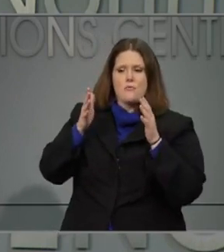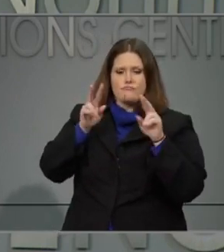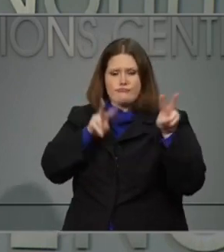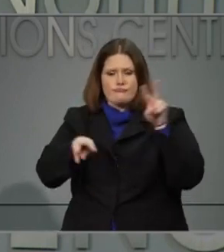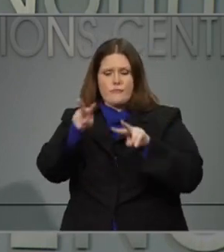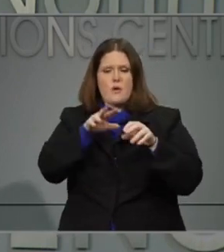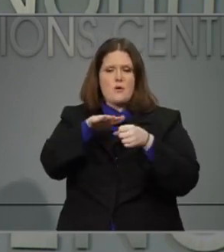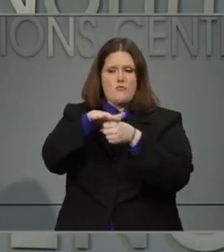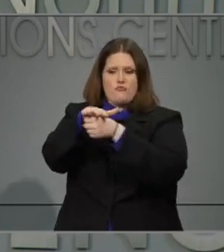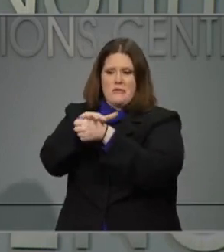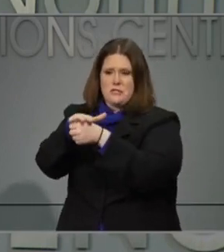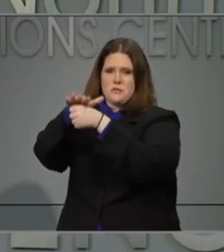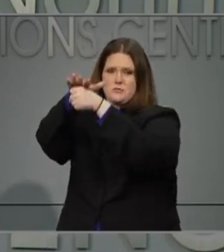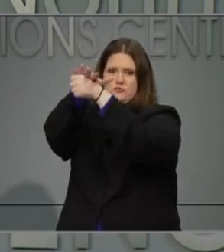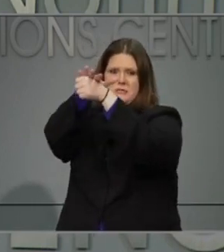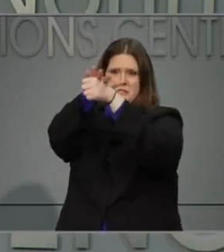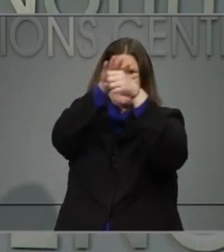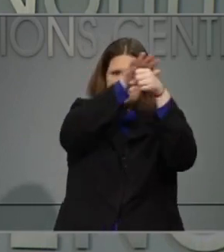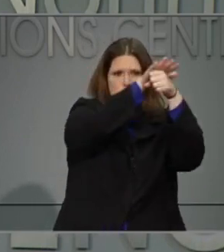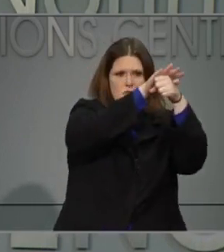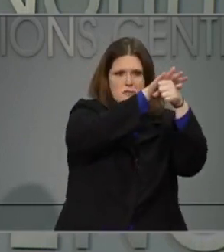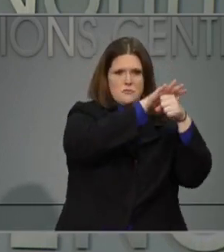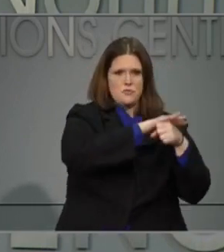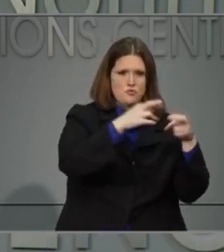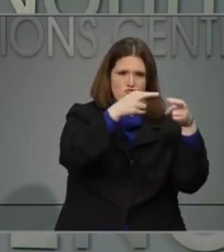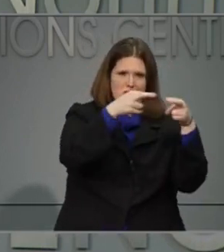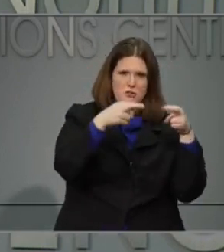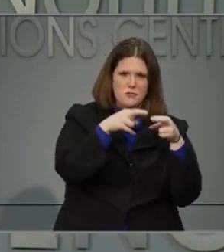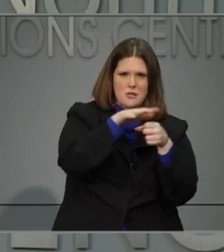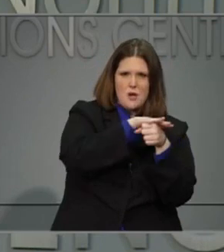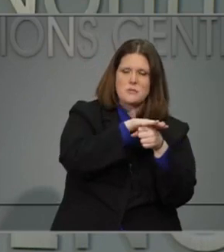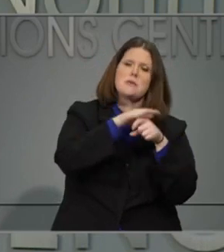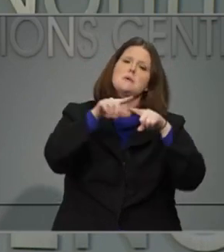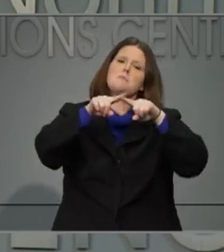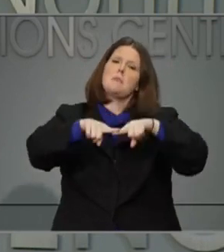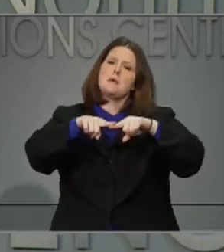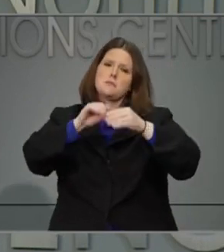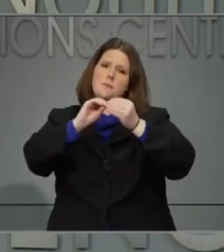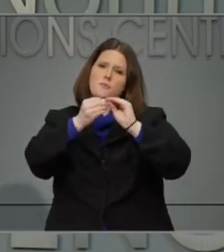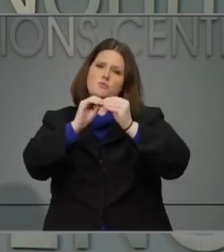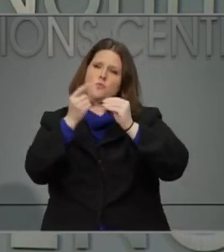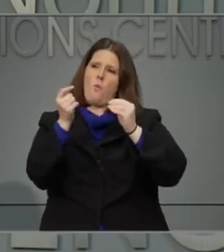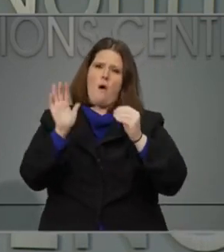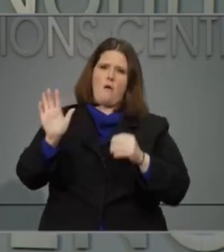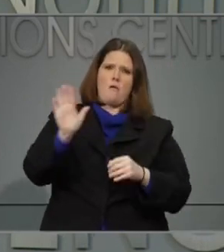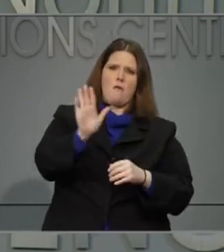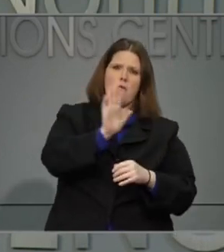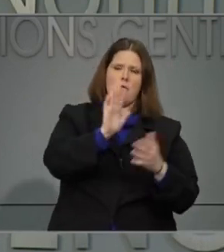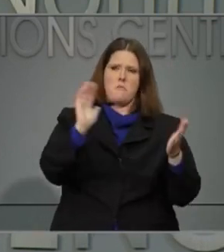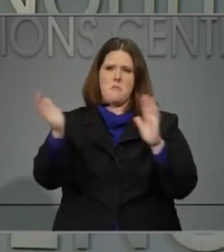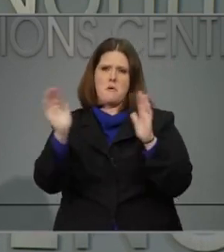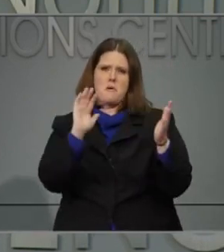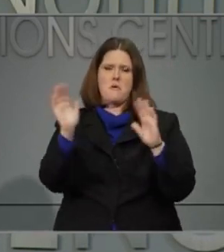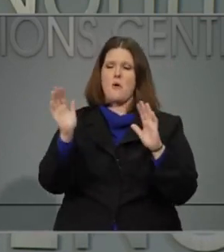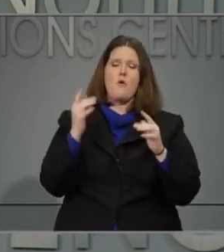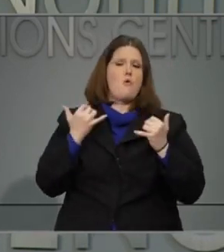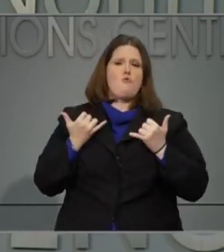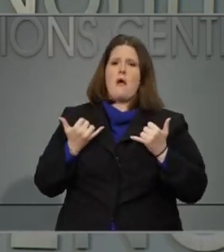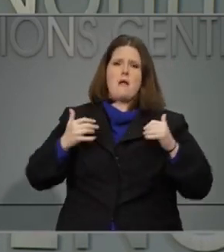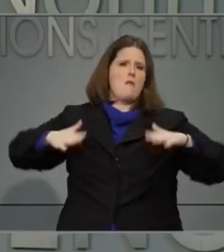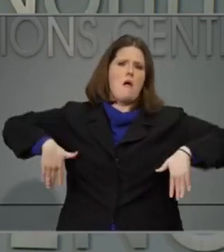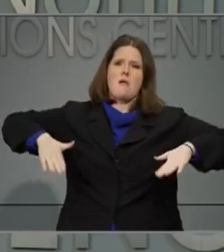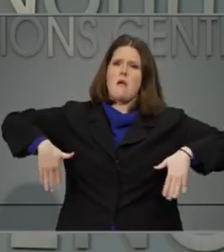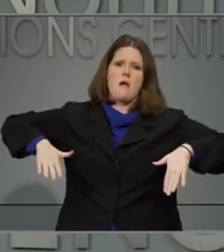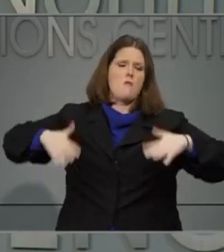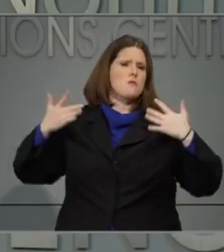that reopening if the data shows us that going forward. Right now we're not there